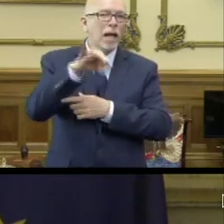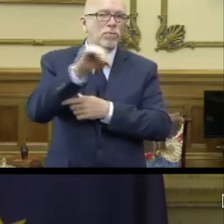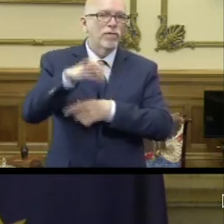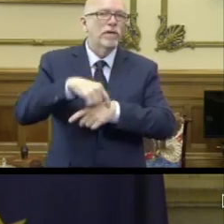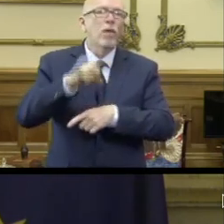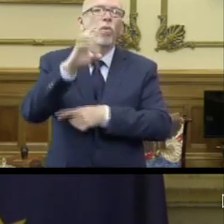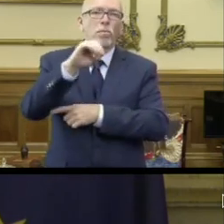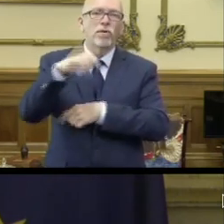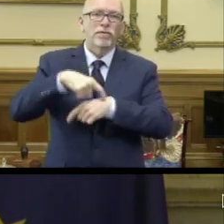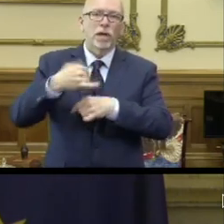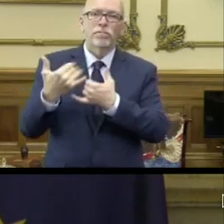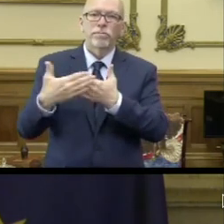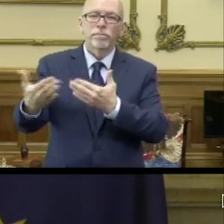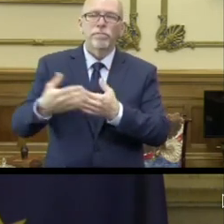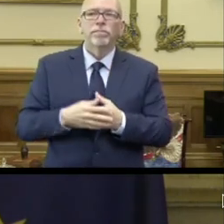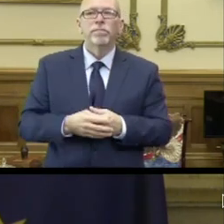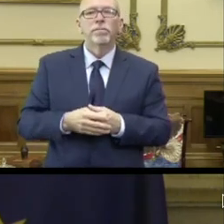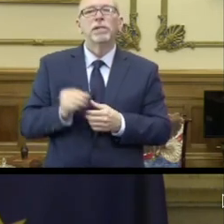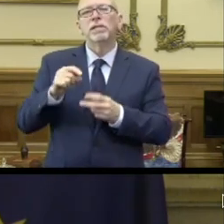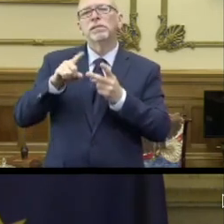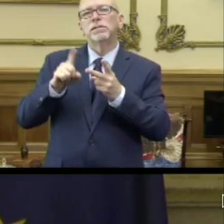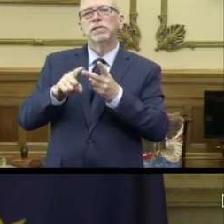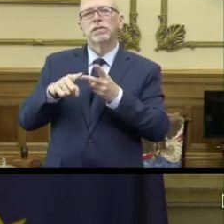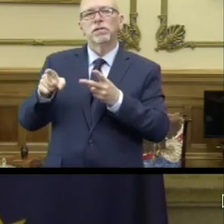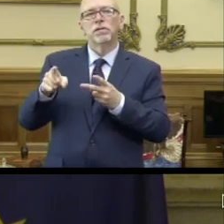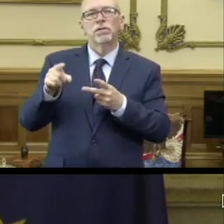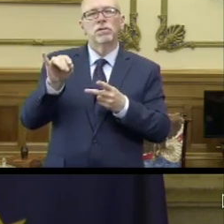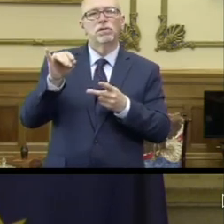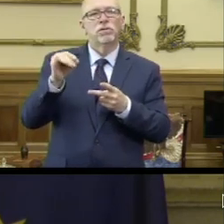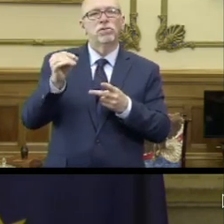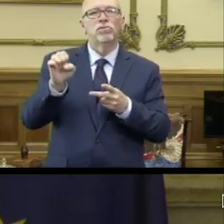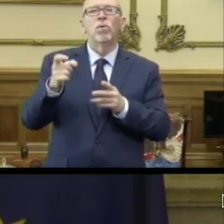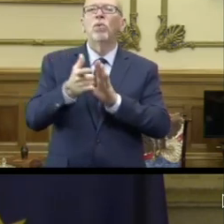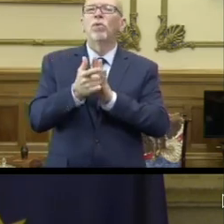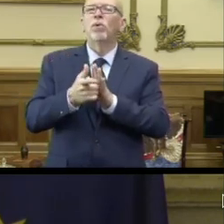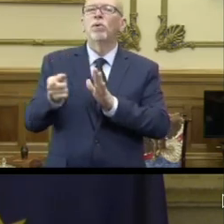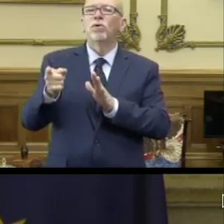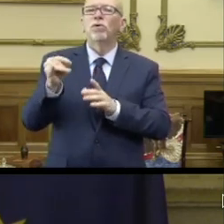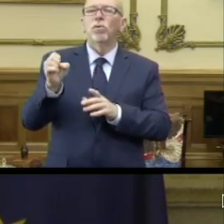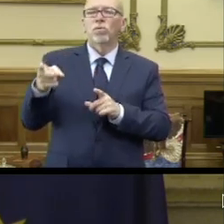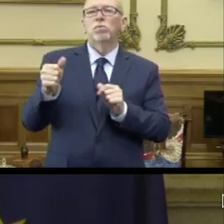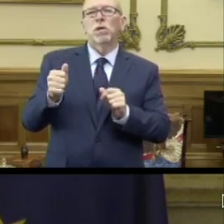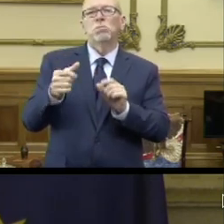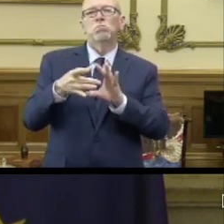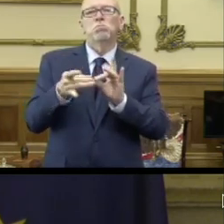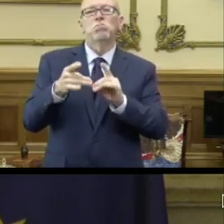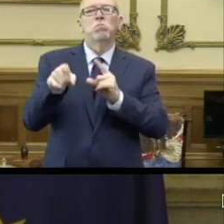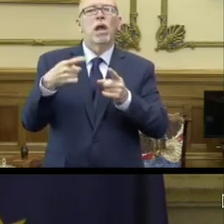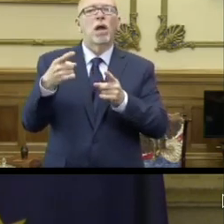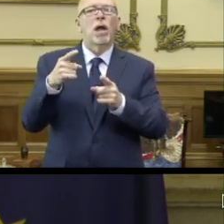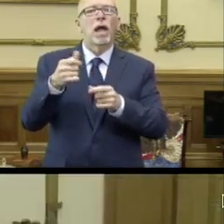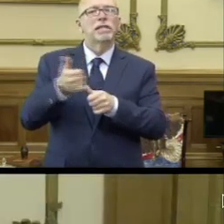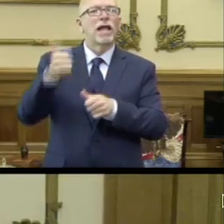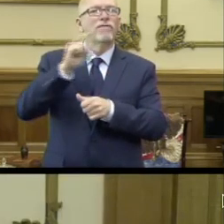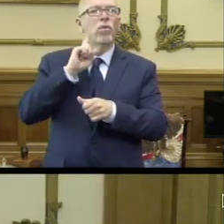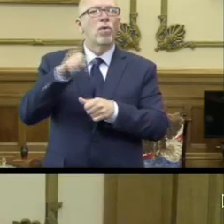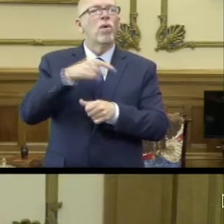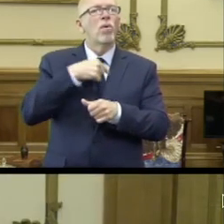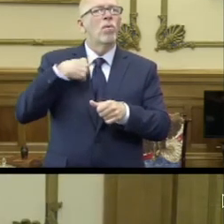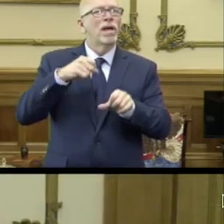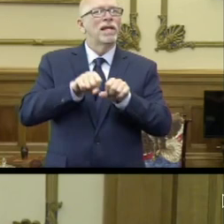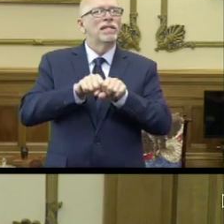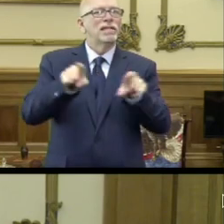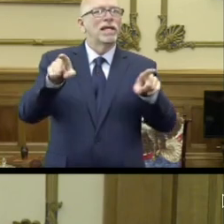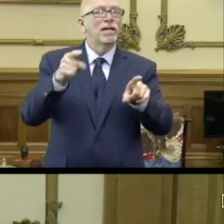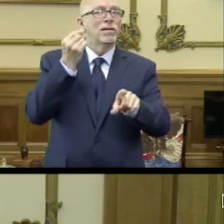time. Secondly, Joe, might want to, General Counsel Joe, you might want to speak to the executive order. We sent out